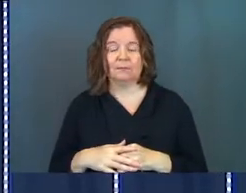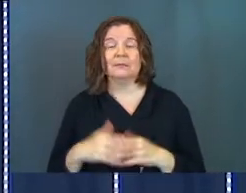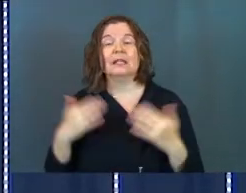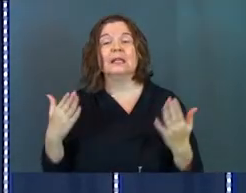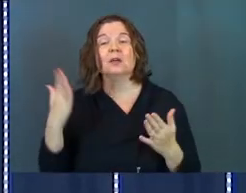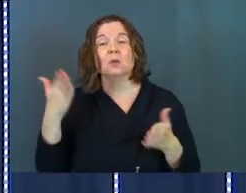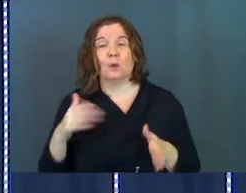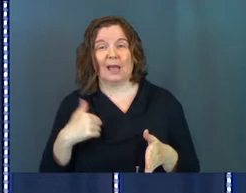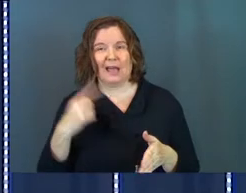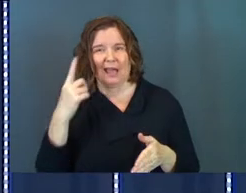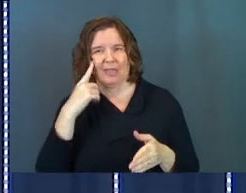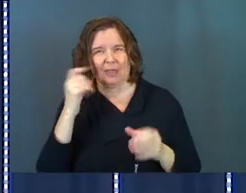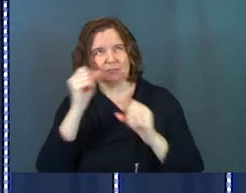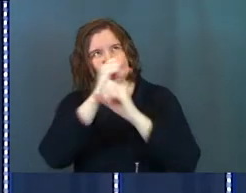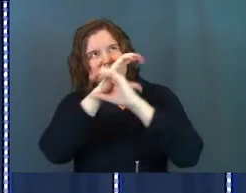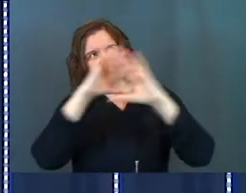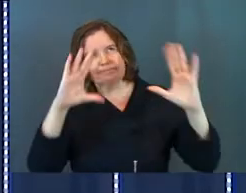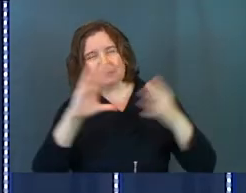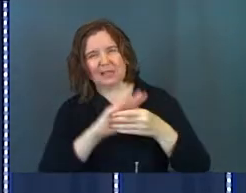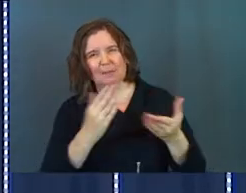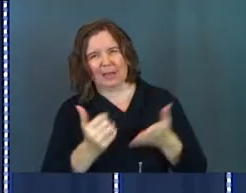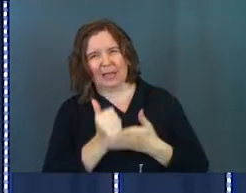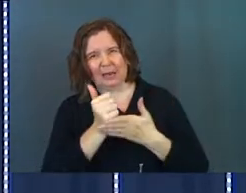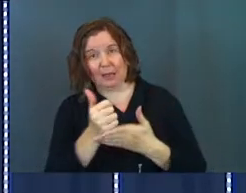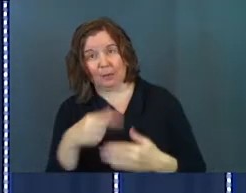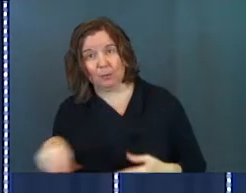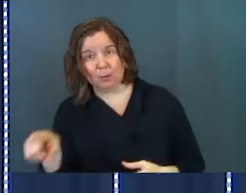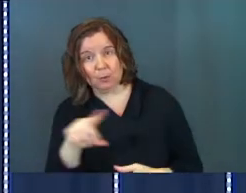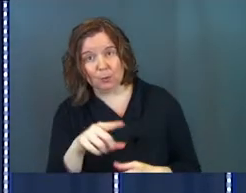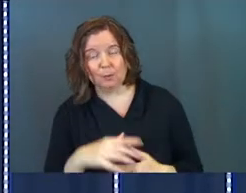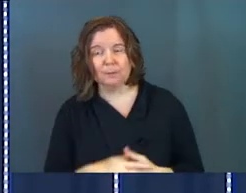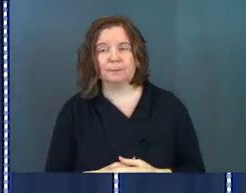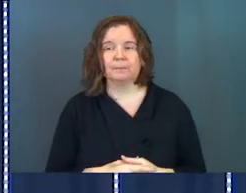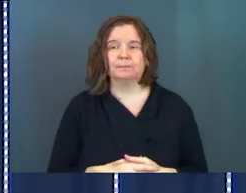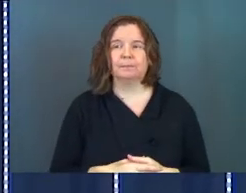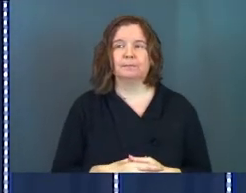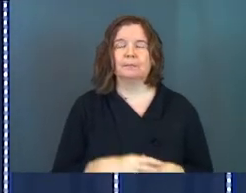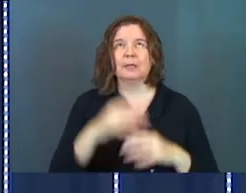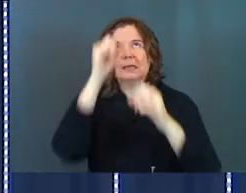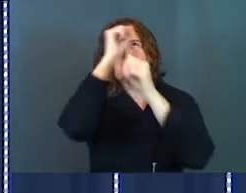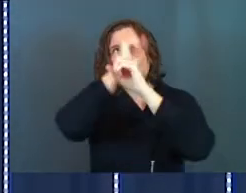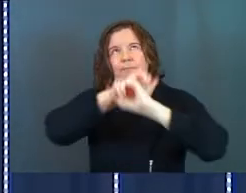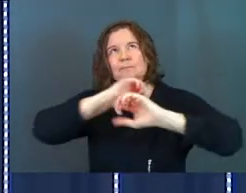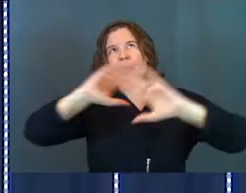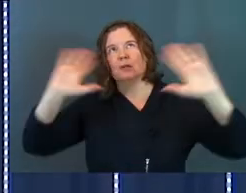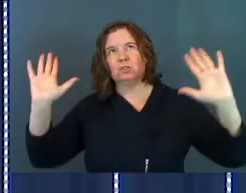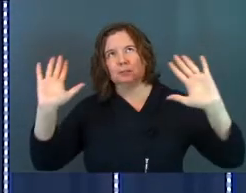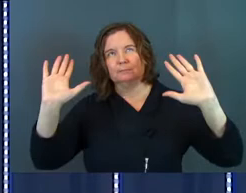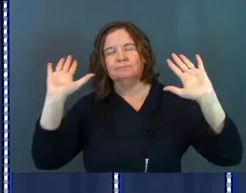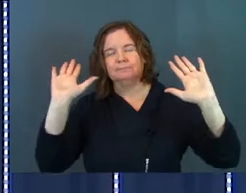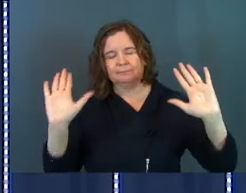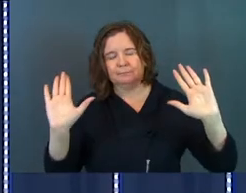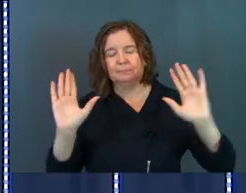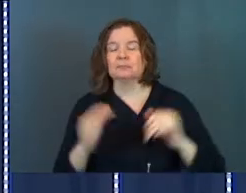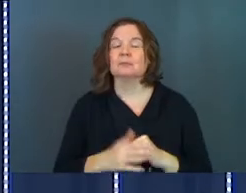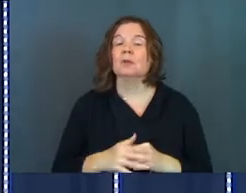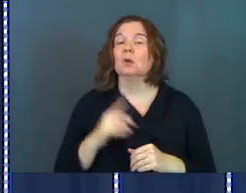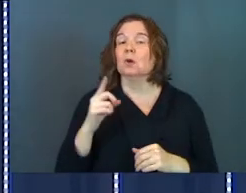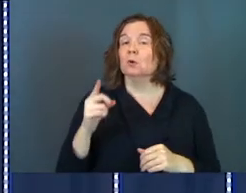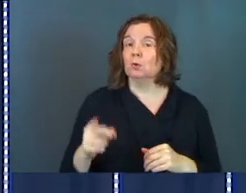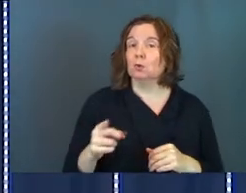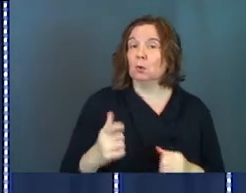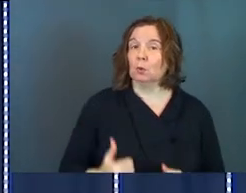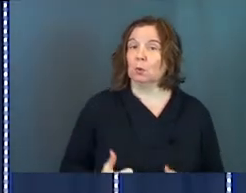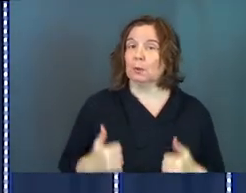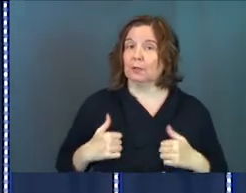Here's the way that I think about it. And this illustration might help you. Imagine, if you will. Imagine that